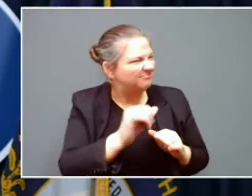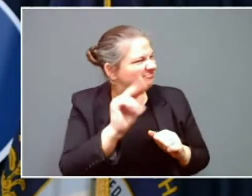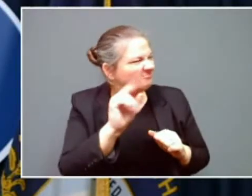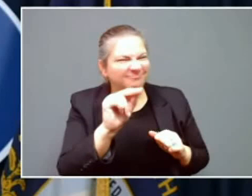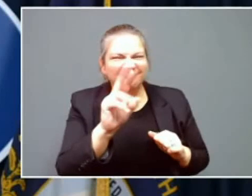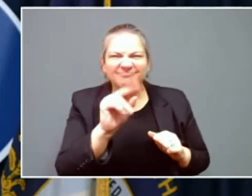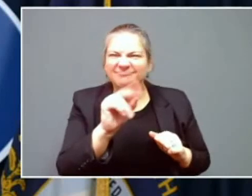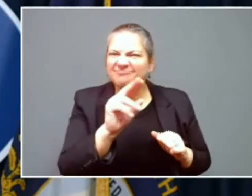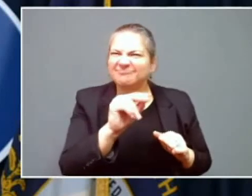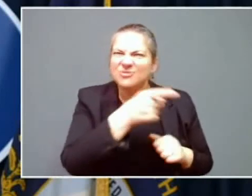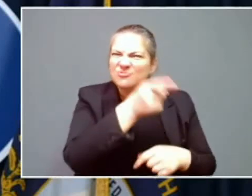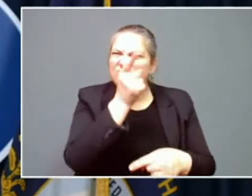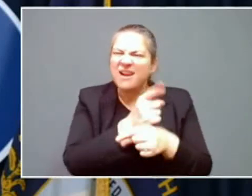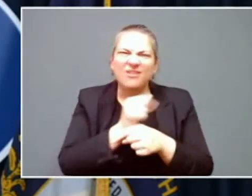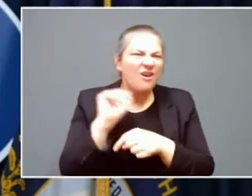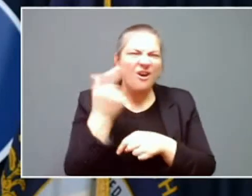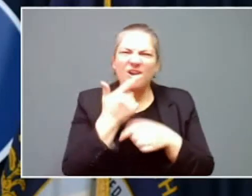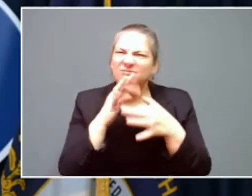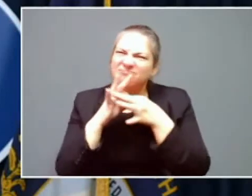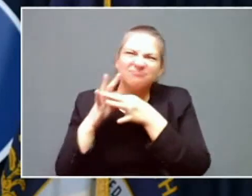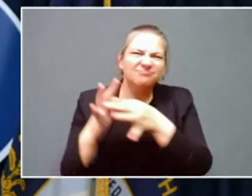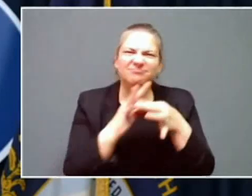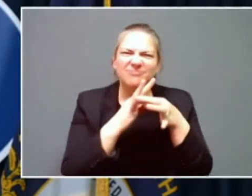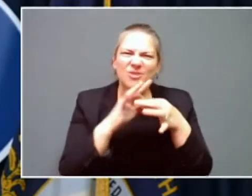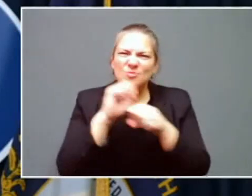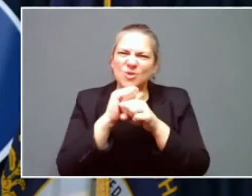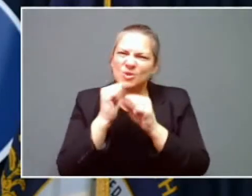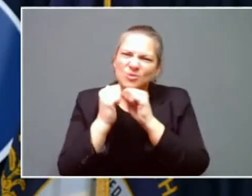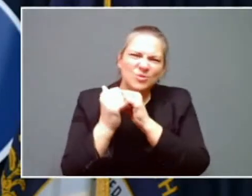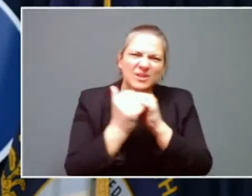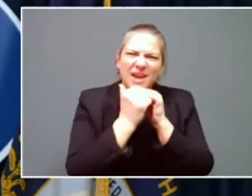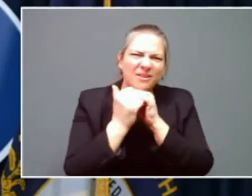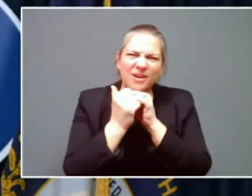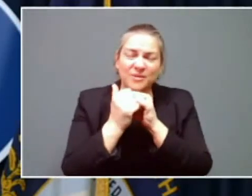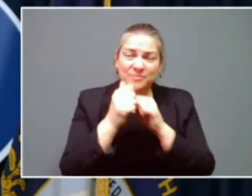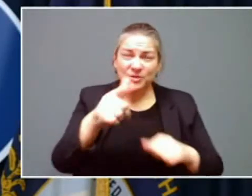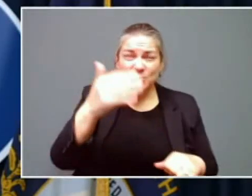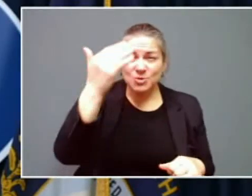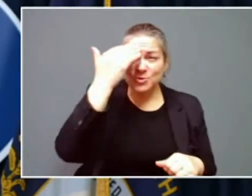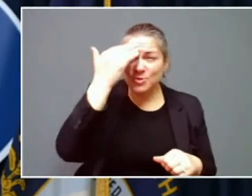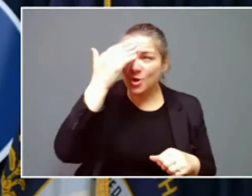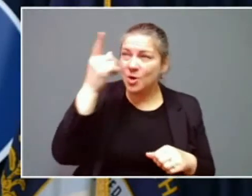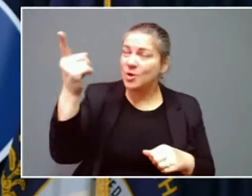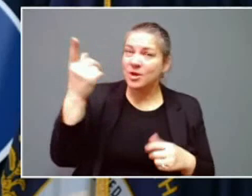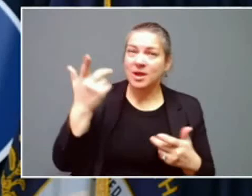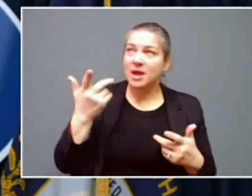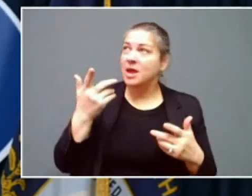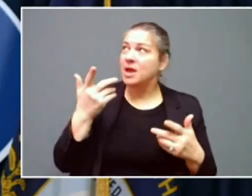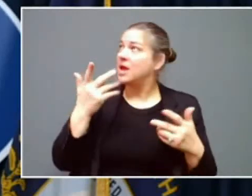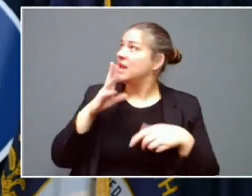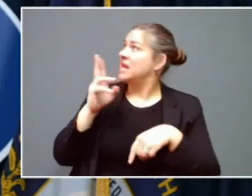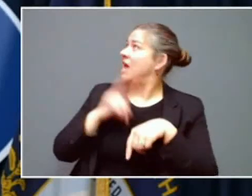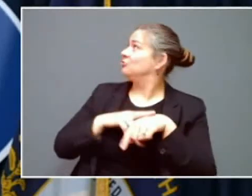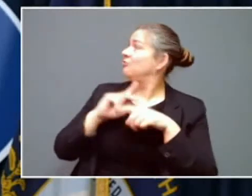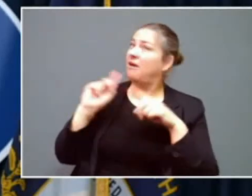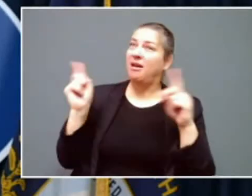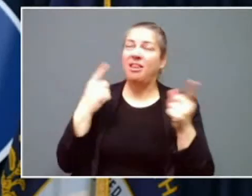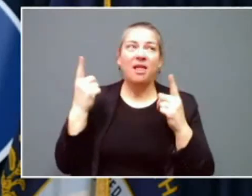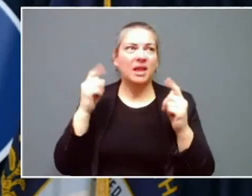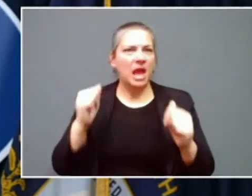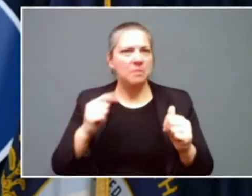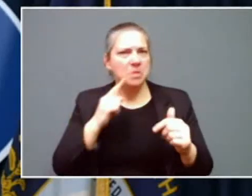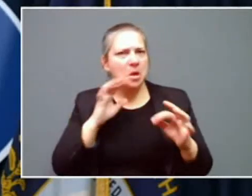about that. You know, nature can be generous and nature can be unforgiving, and this is one of those events where